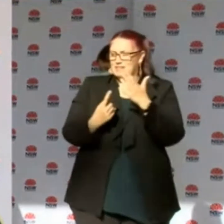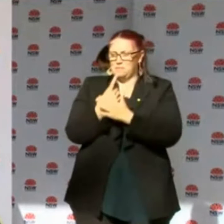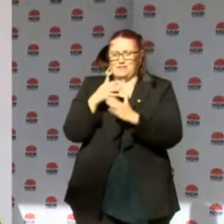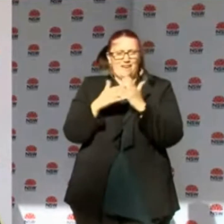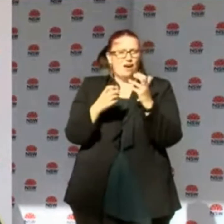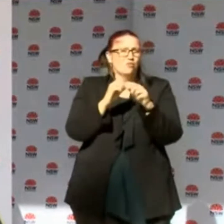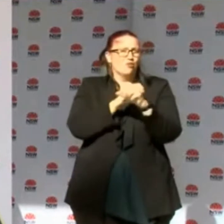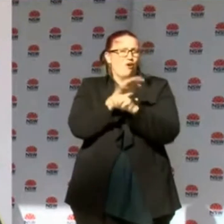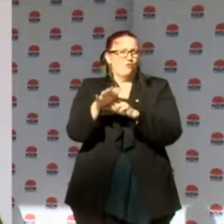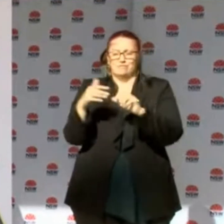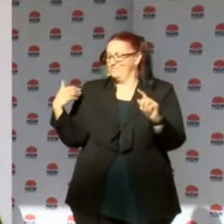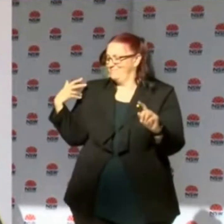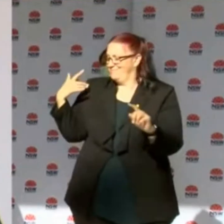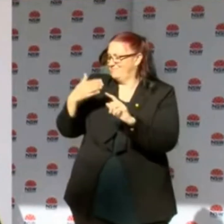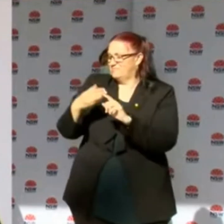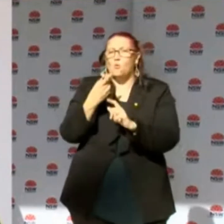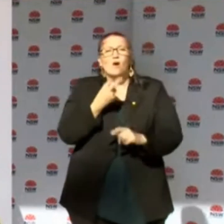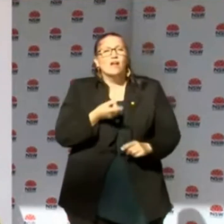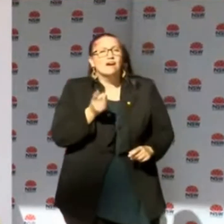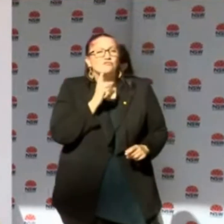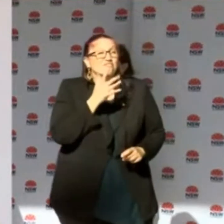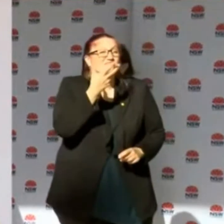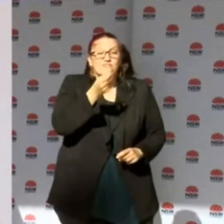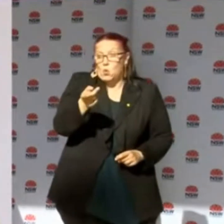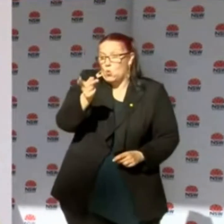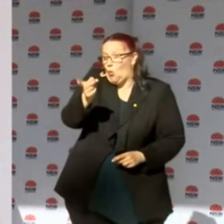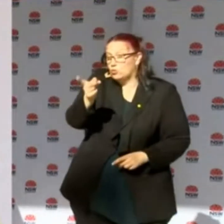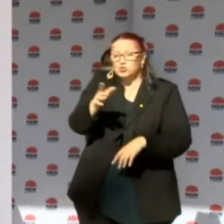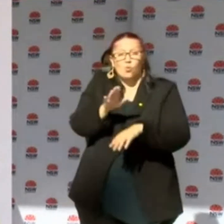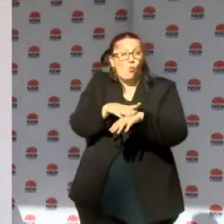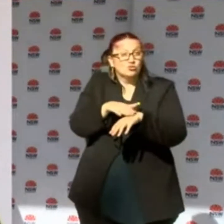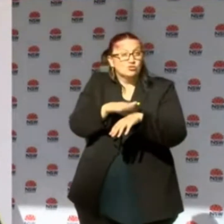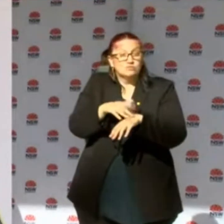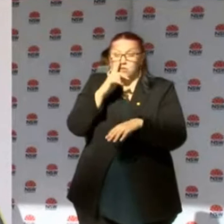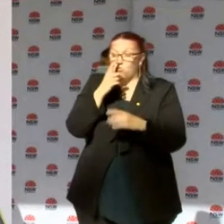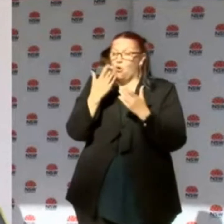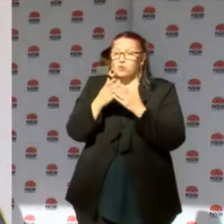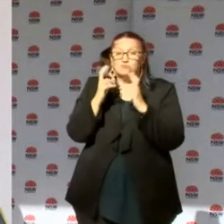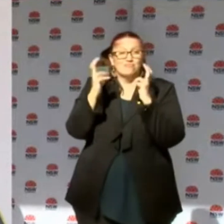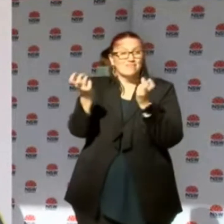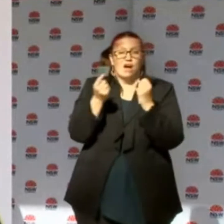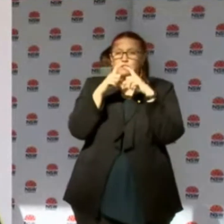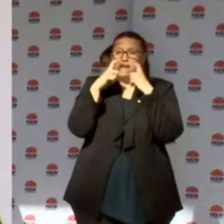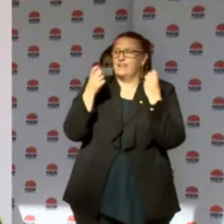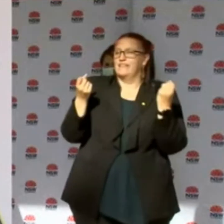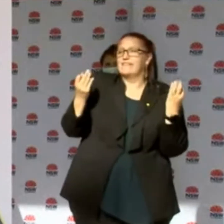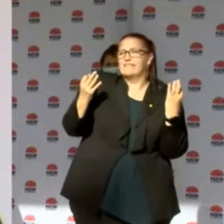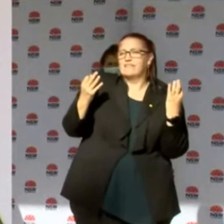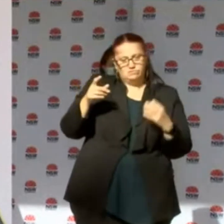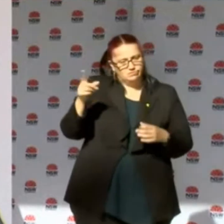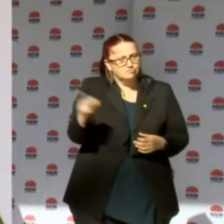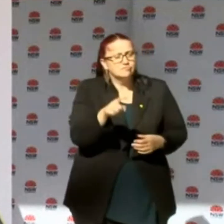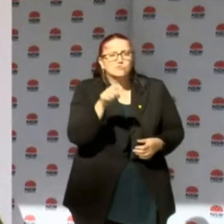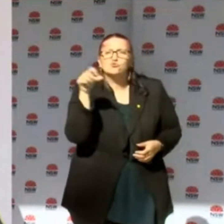Already police have issued over 150 cautions to people for not wearing masks on public transport and other places where they should.